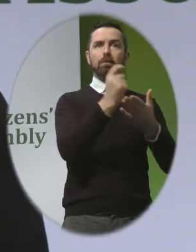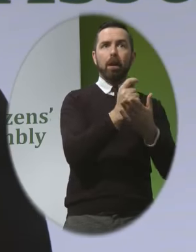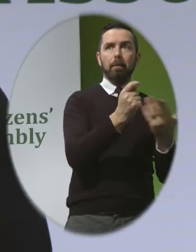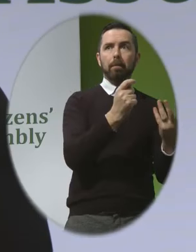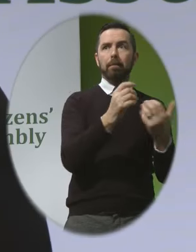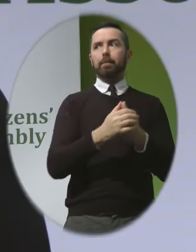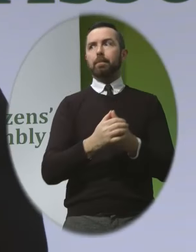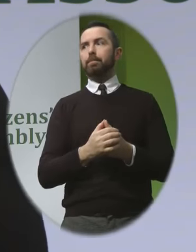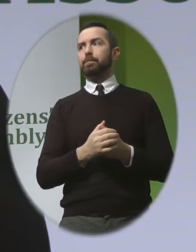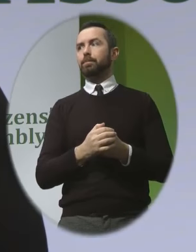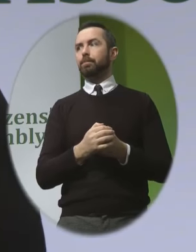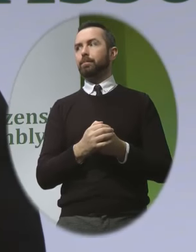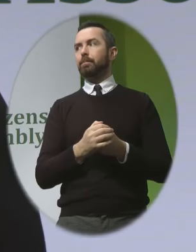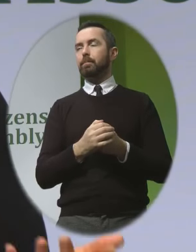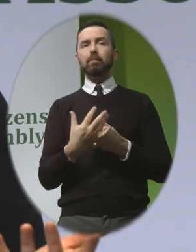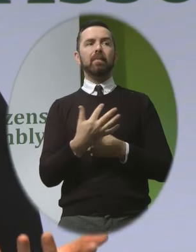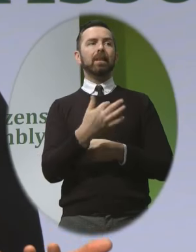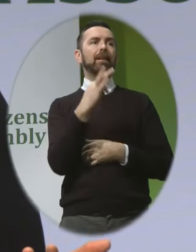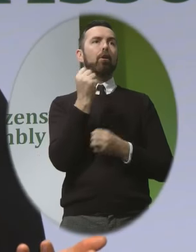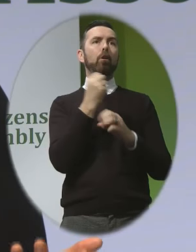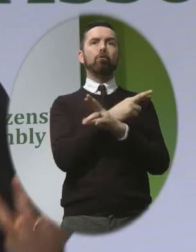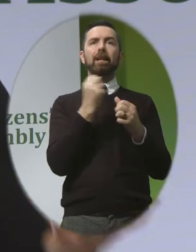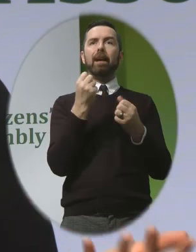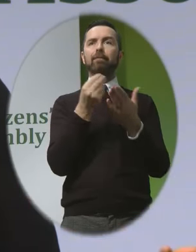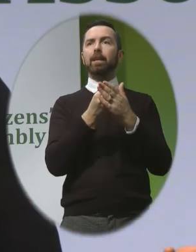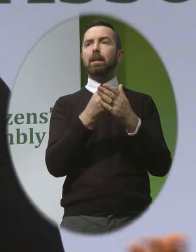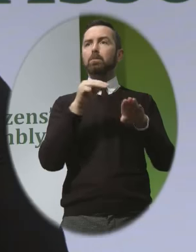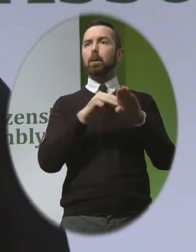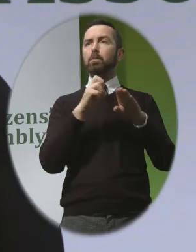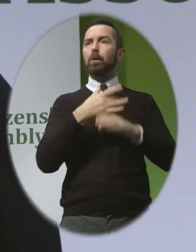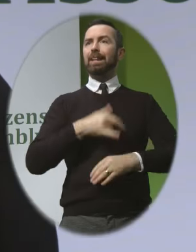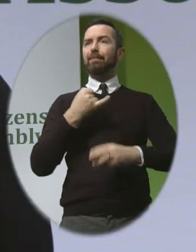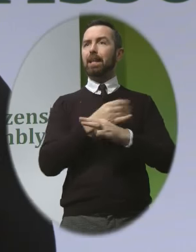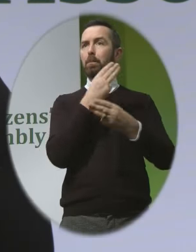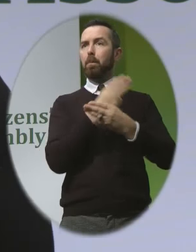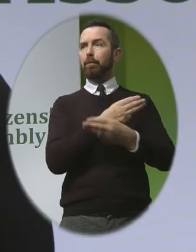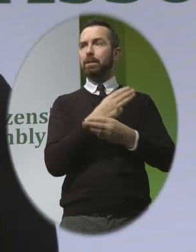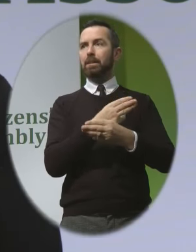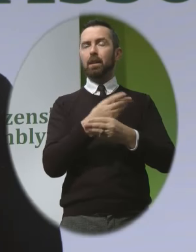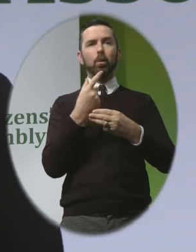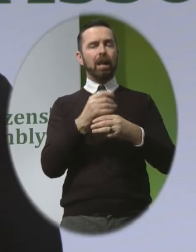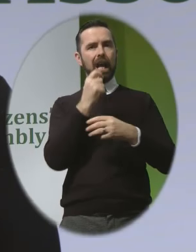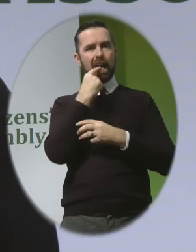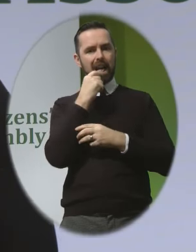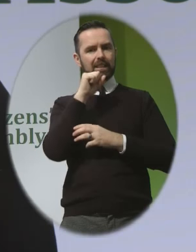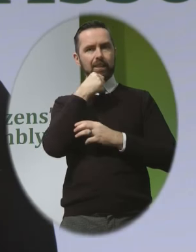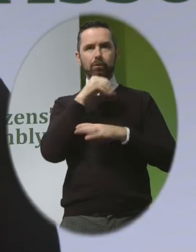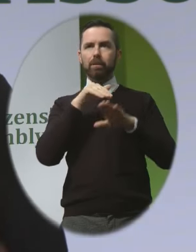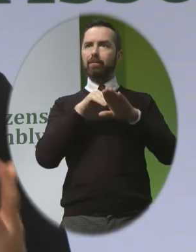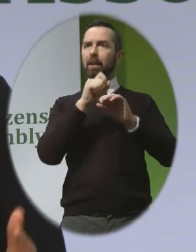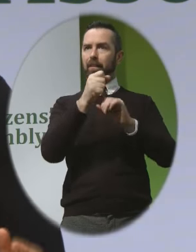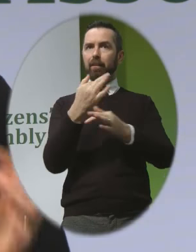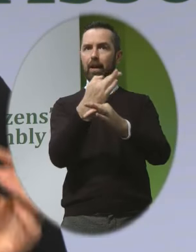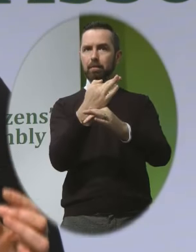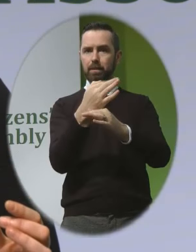if they are already having financial difficulties or living in poverty it will seriously impact on their existing family